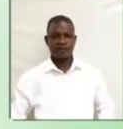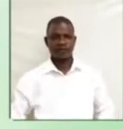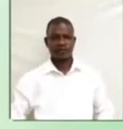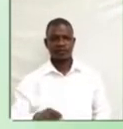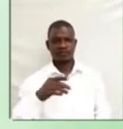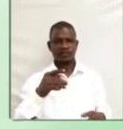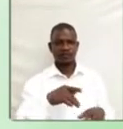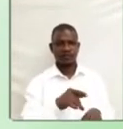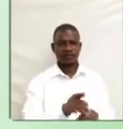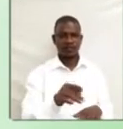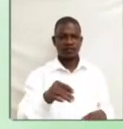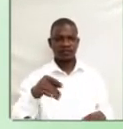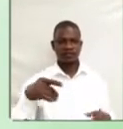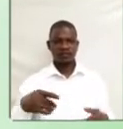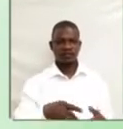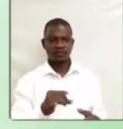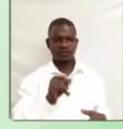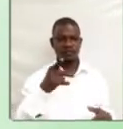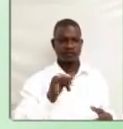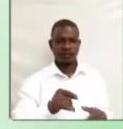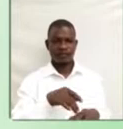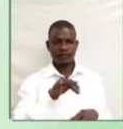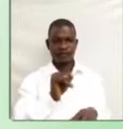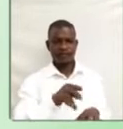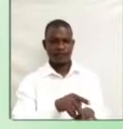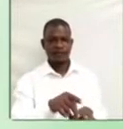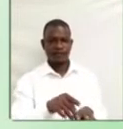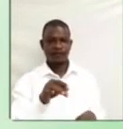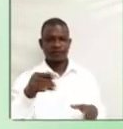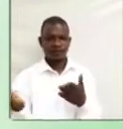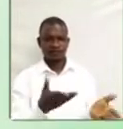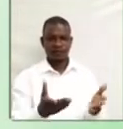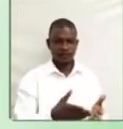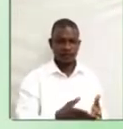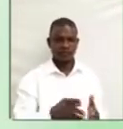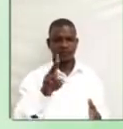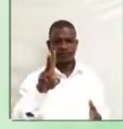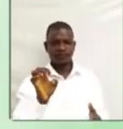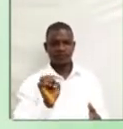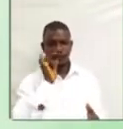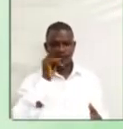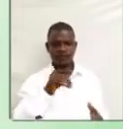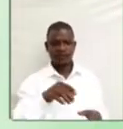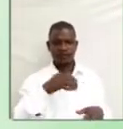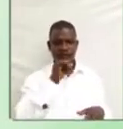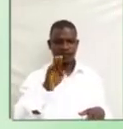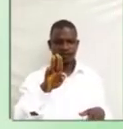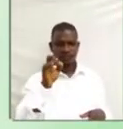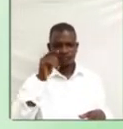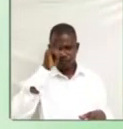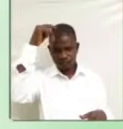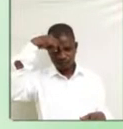Privilege. VV in flavor. Savvy. V-E in brave.